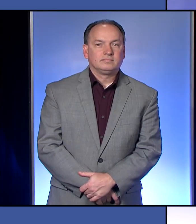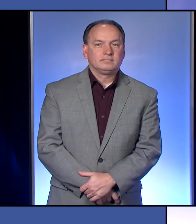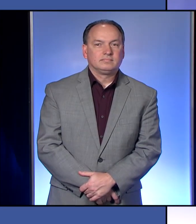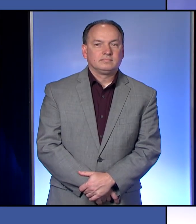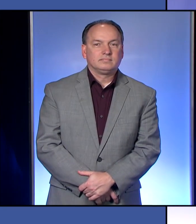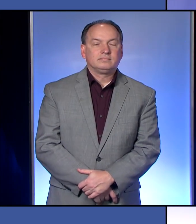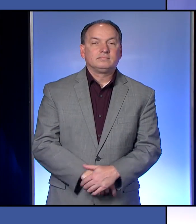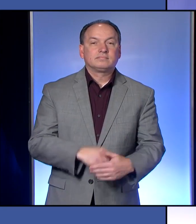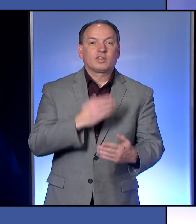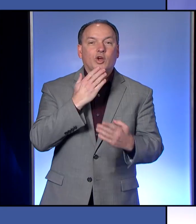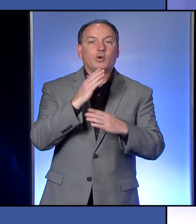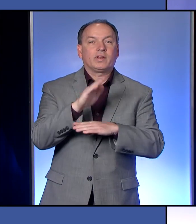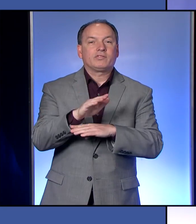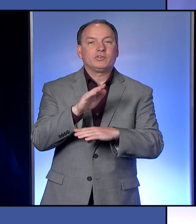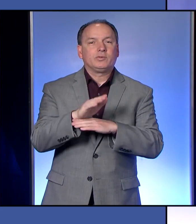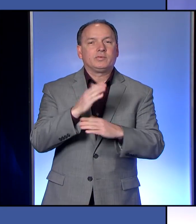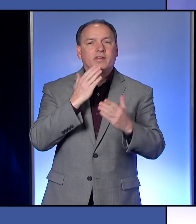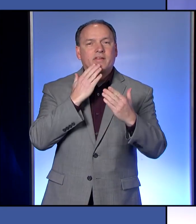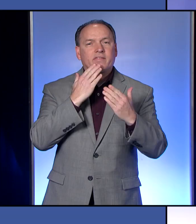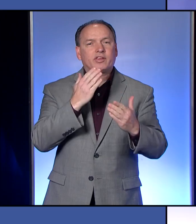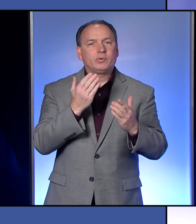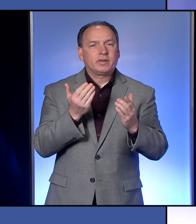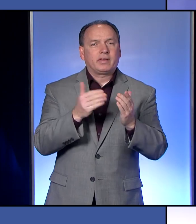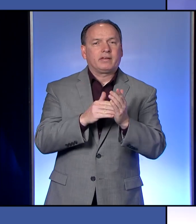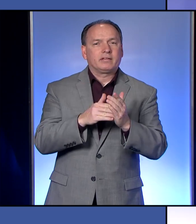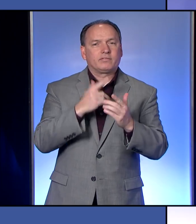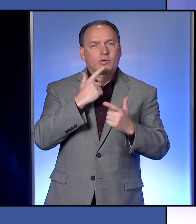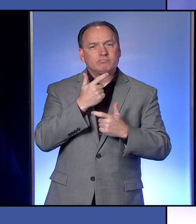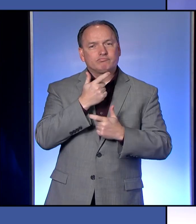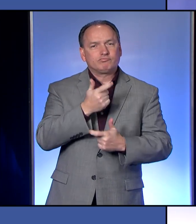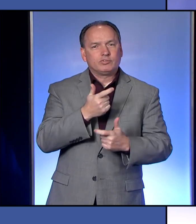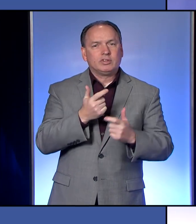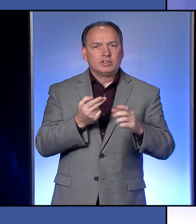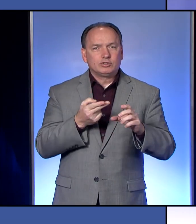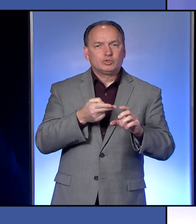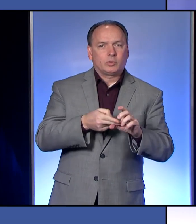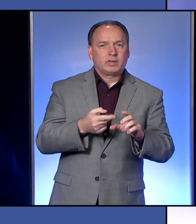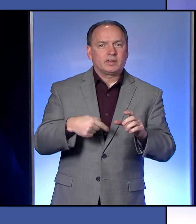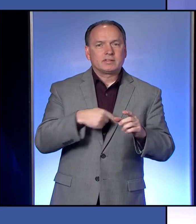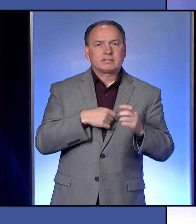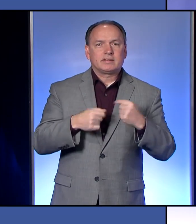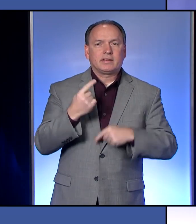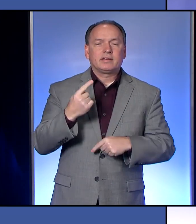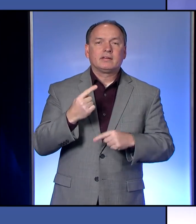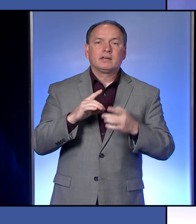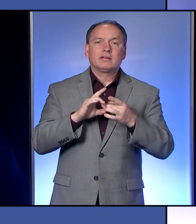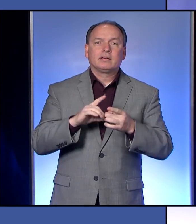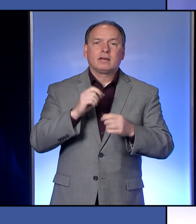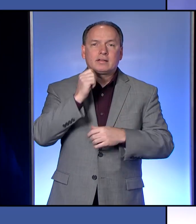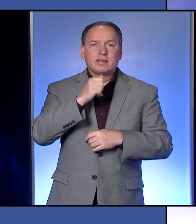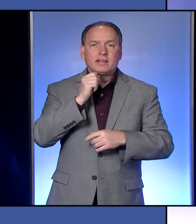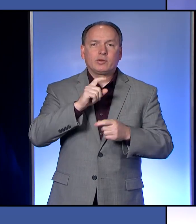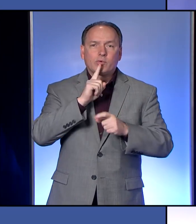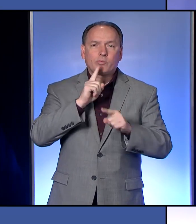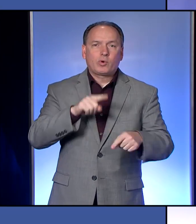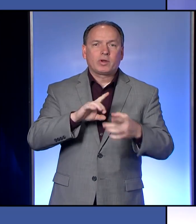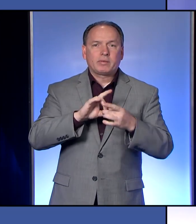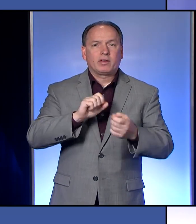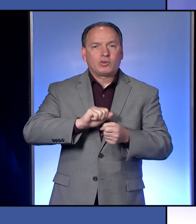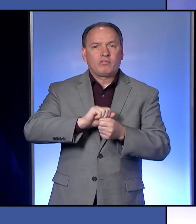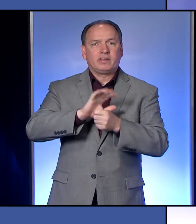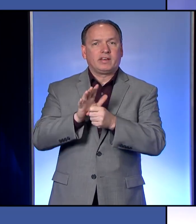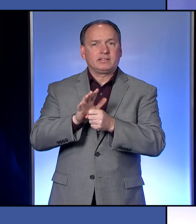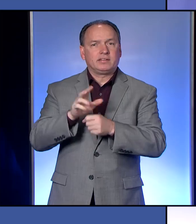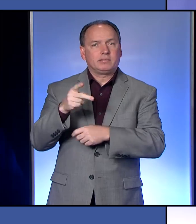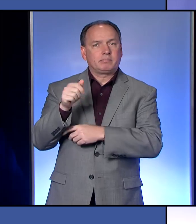Good afternoon and thank you for joining me today for our daily report about the COVID-19 pandemic here in Erie